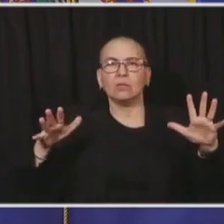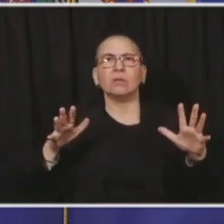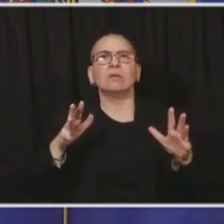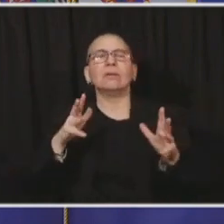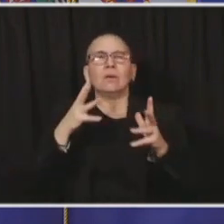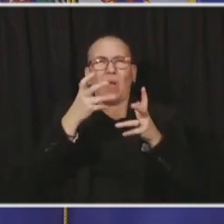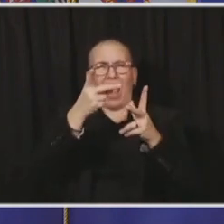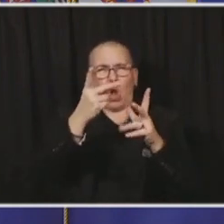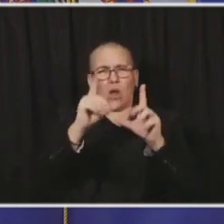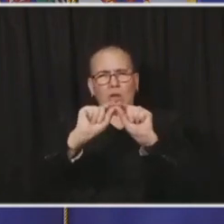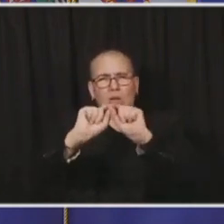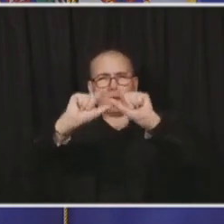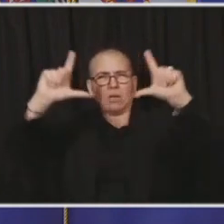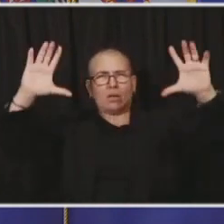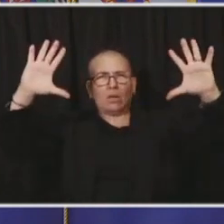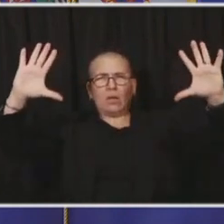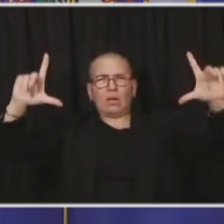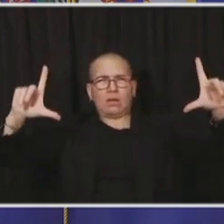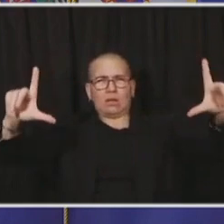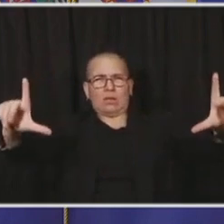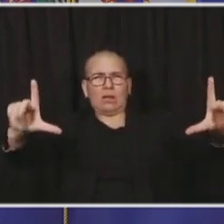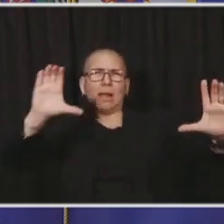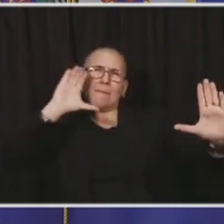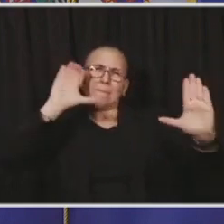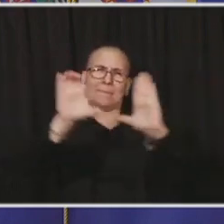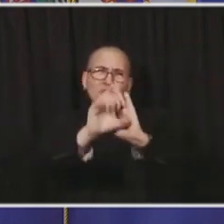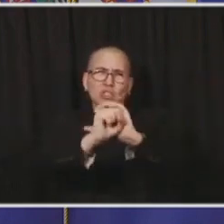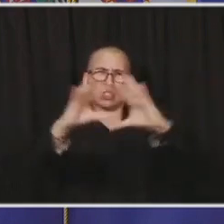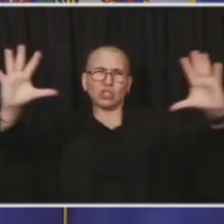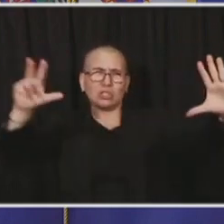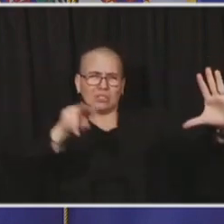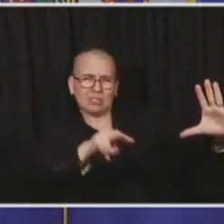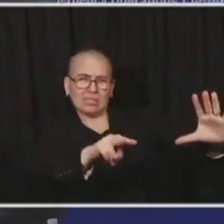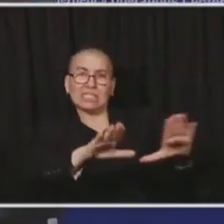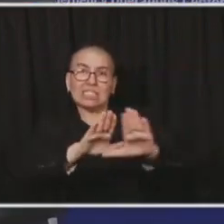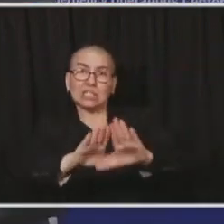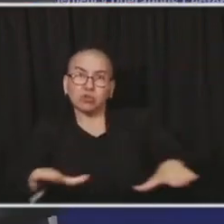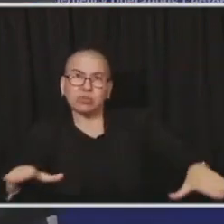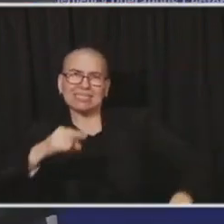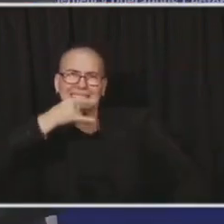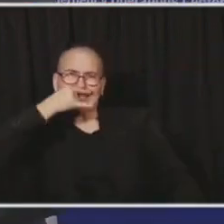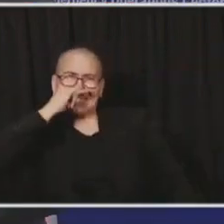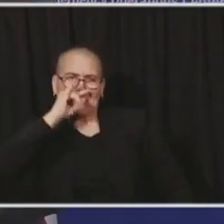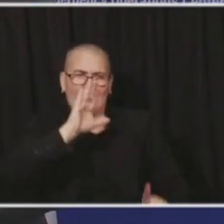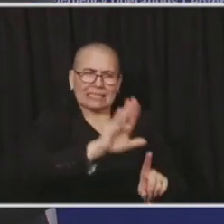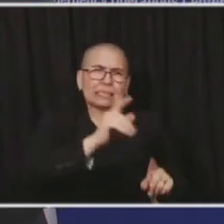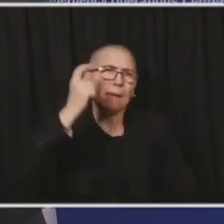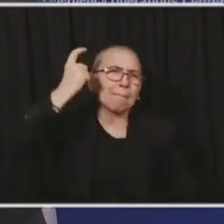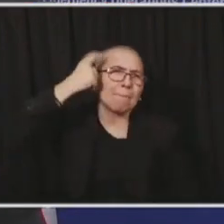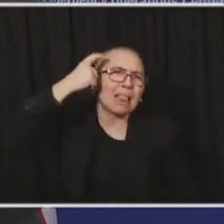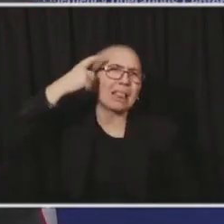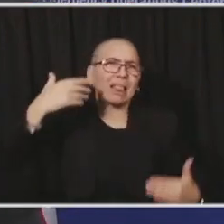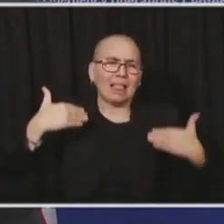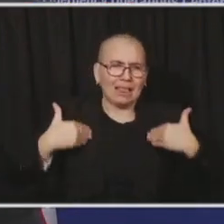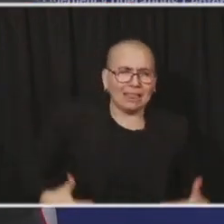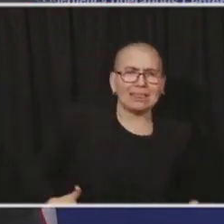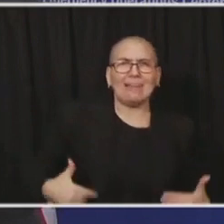opportunities for them, physical, mental, teamwork, all of the things that go with it. And then the tough ones.